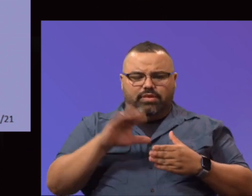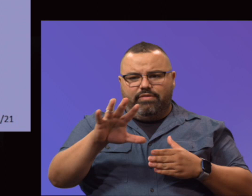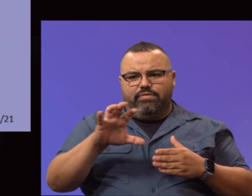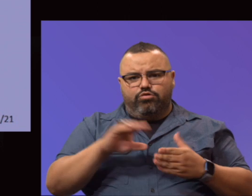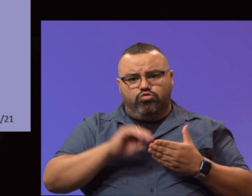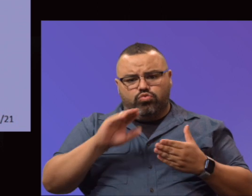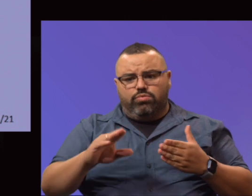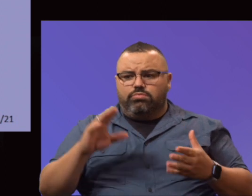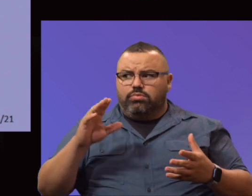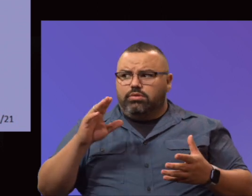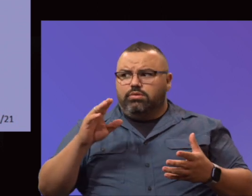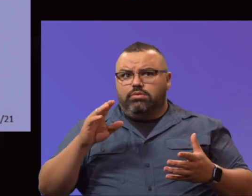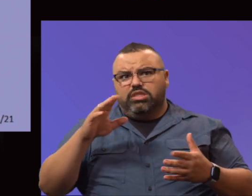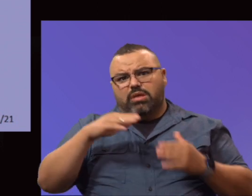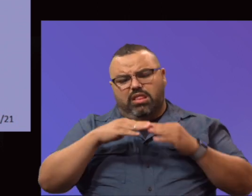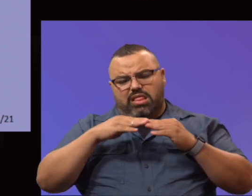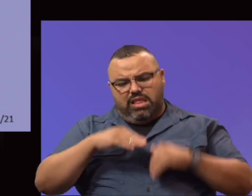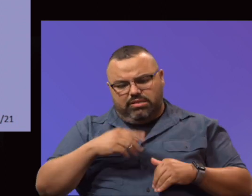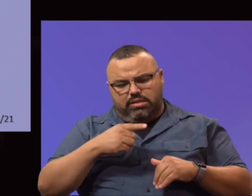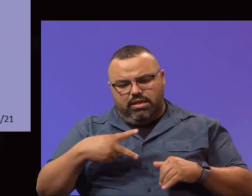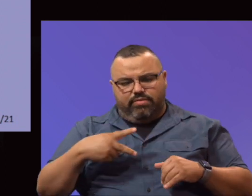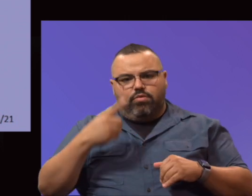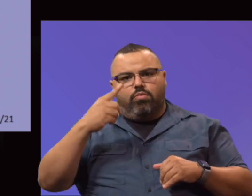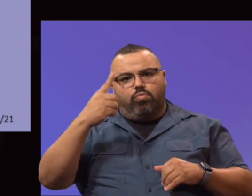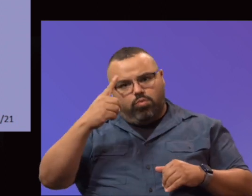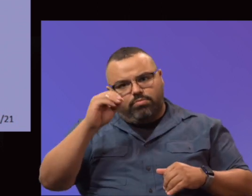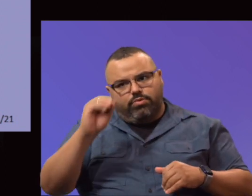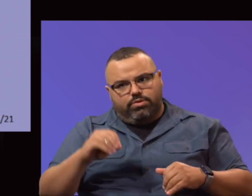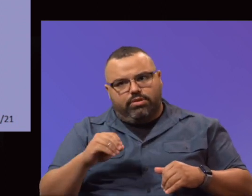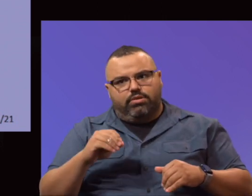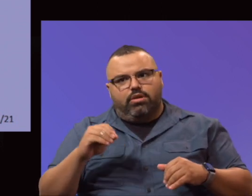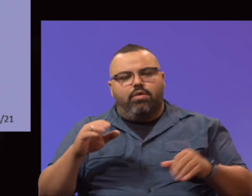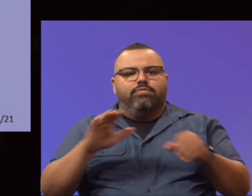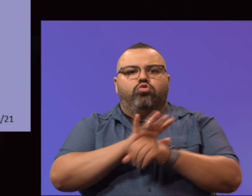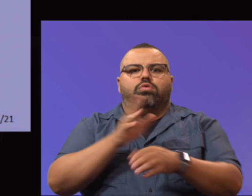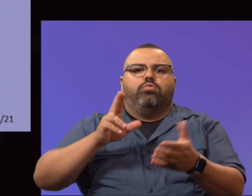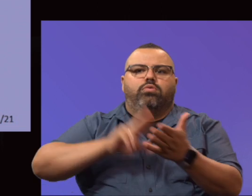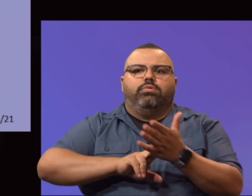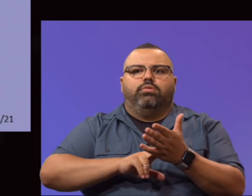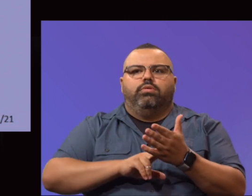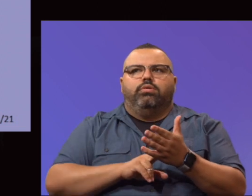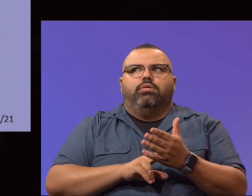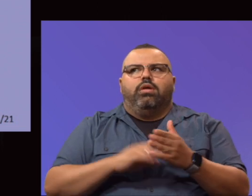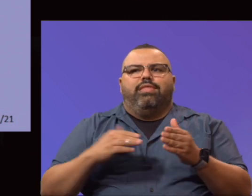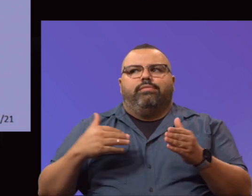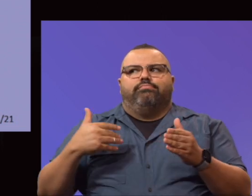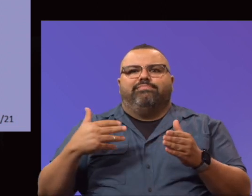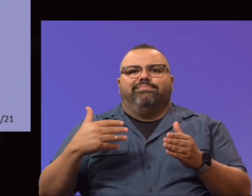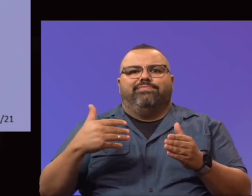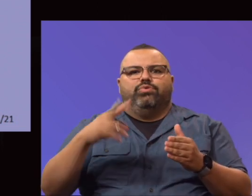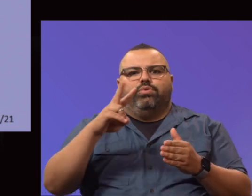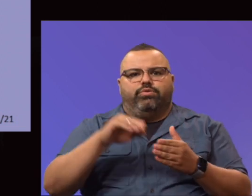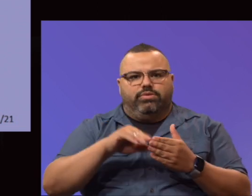students. It accounted for less than half of one percent of total enrollment. By 2006, we